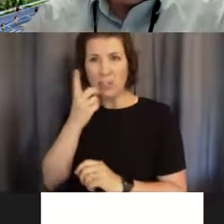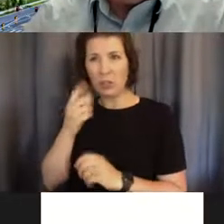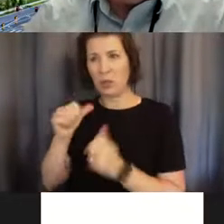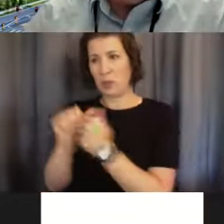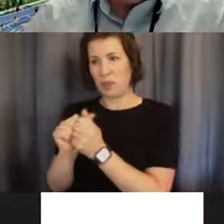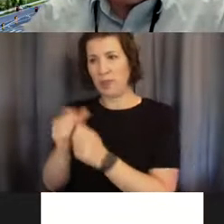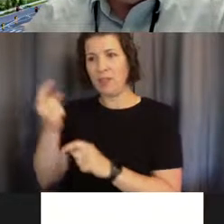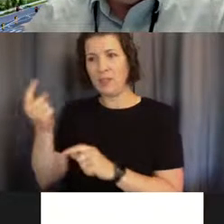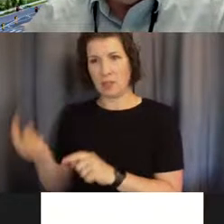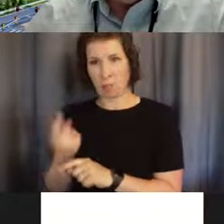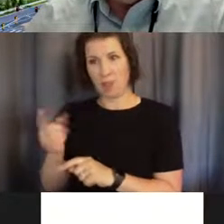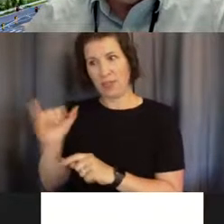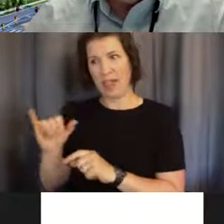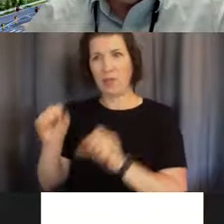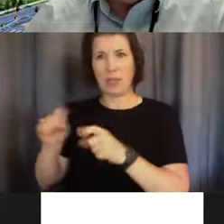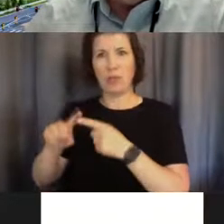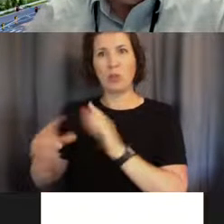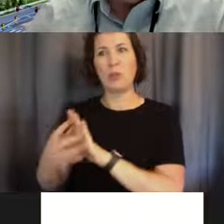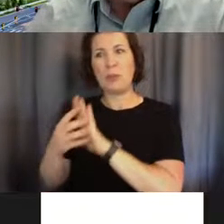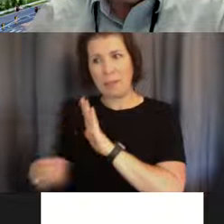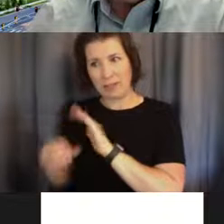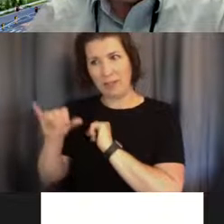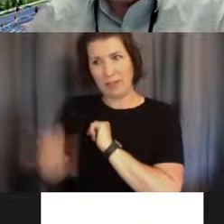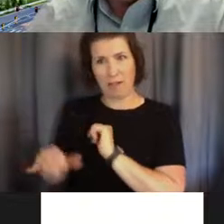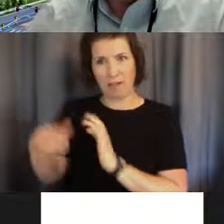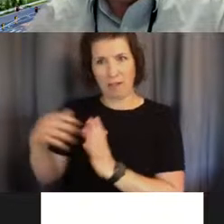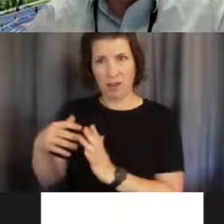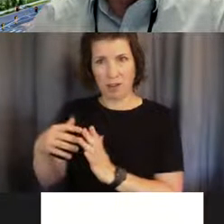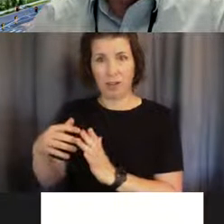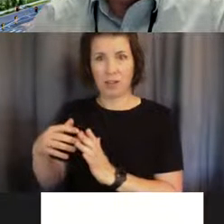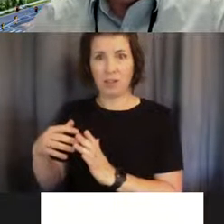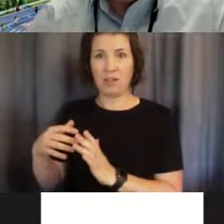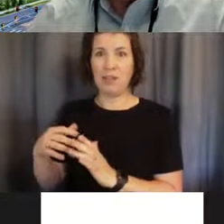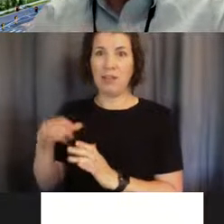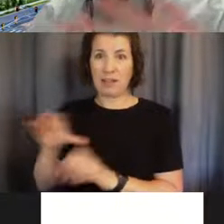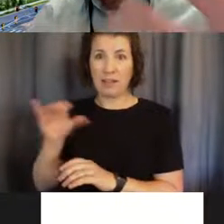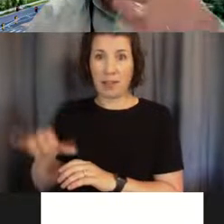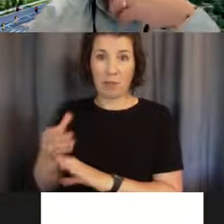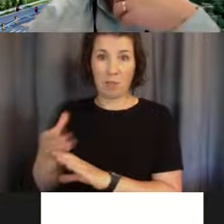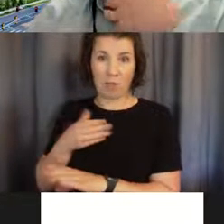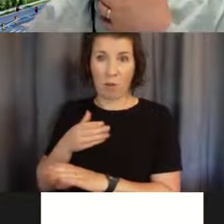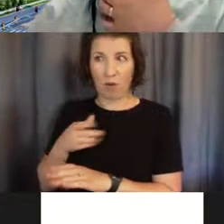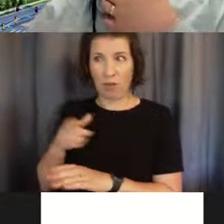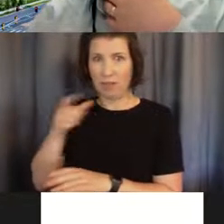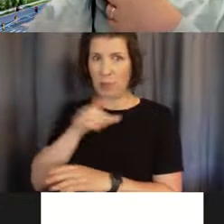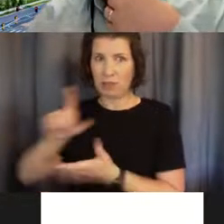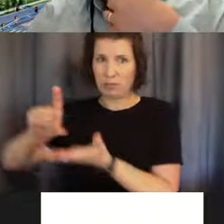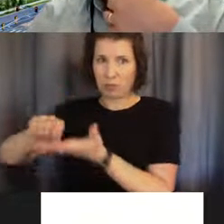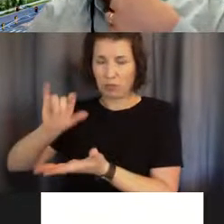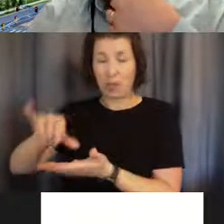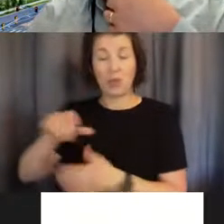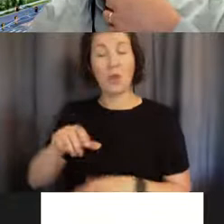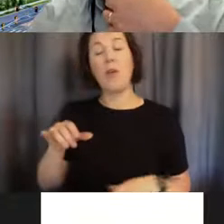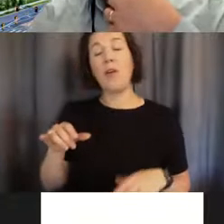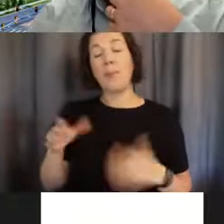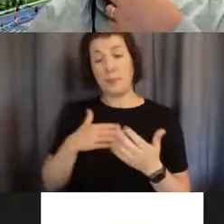who's saying that, yeah, it's, it actually works. So that's what we're using now